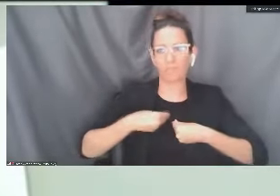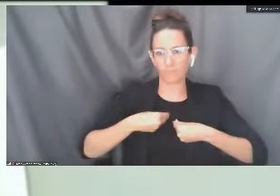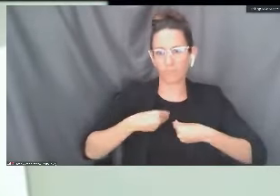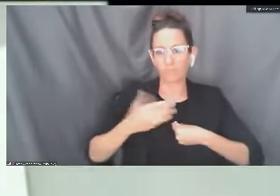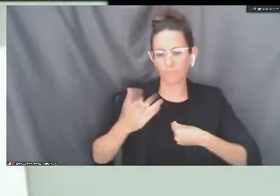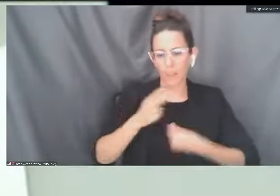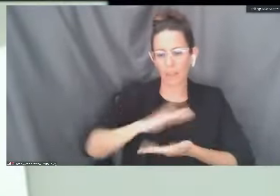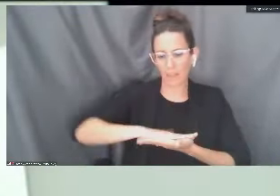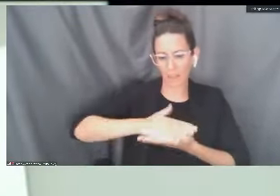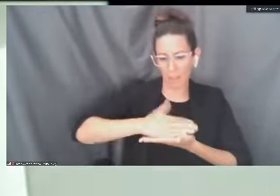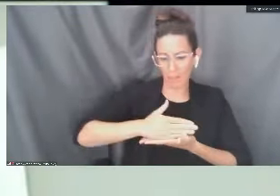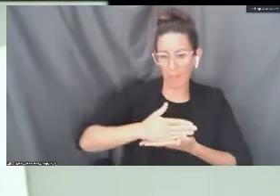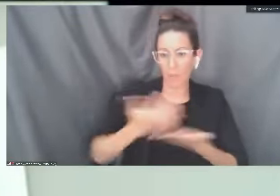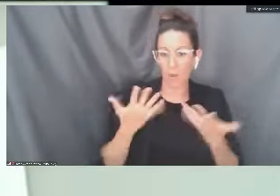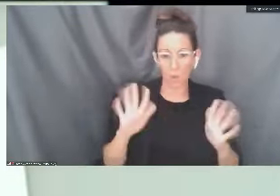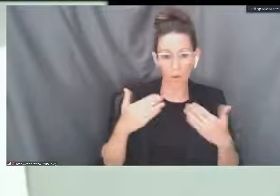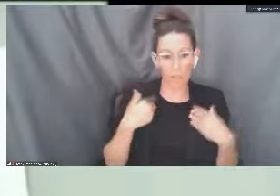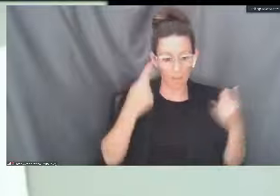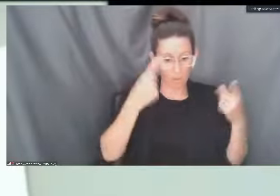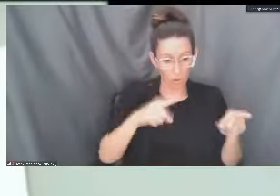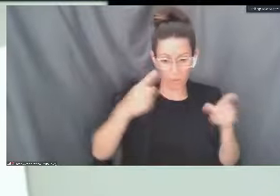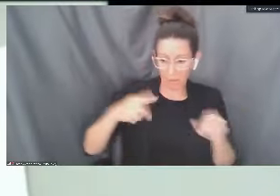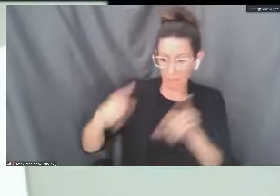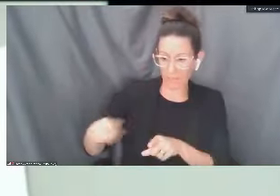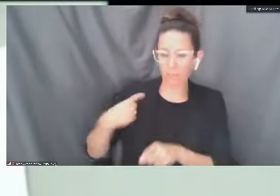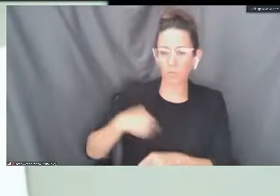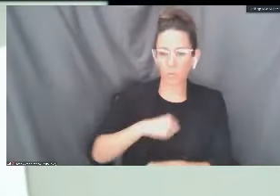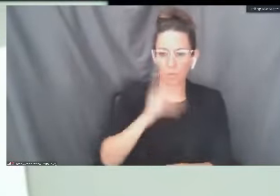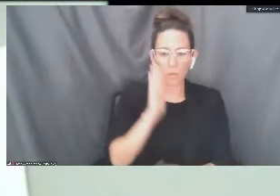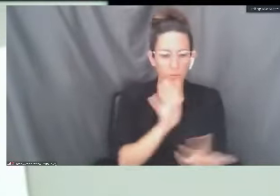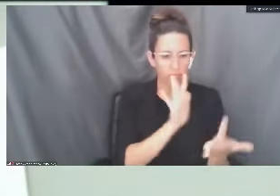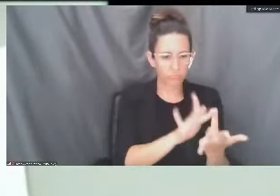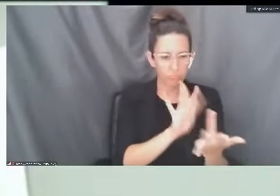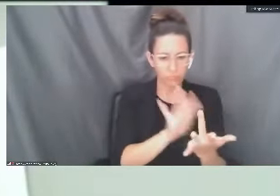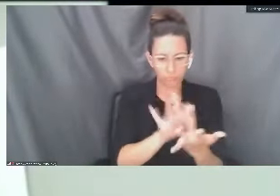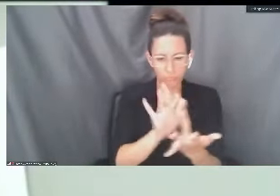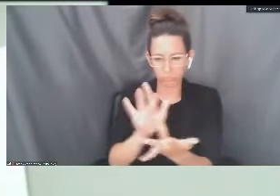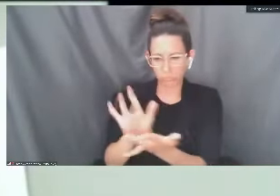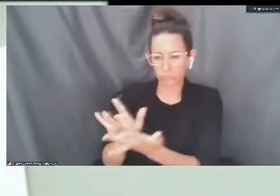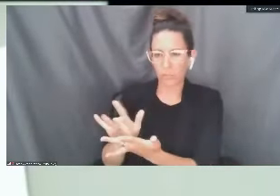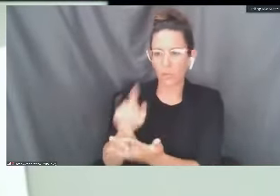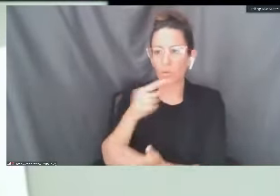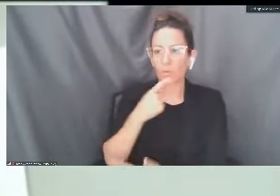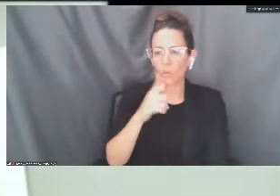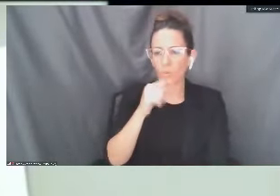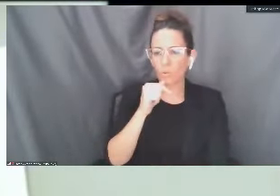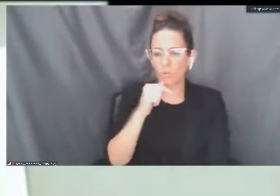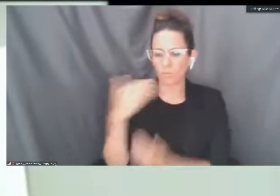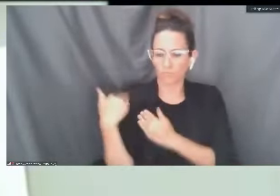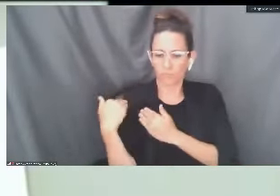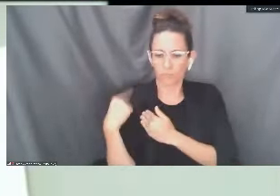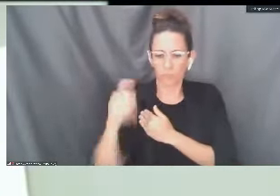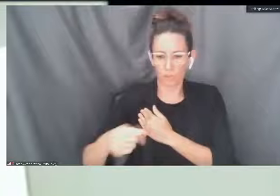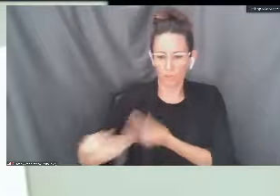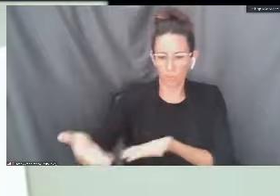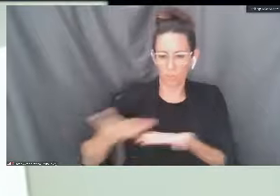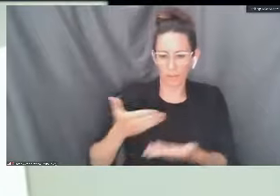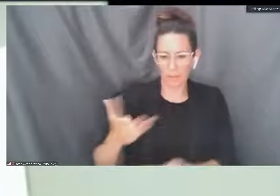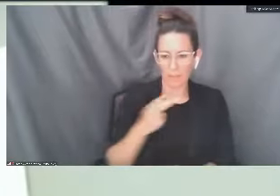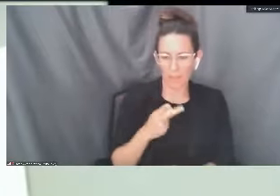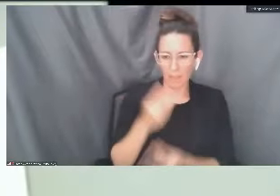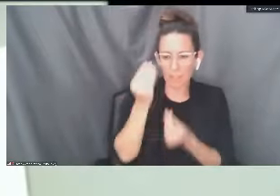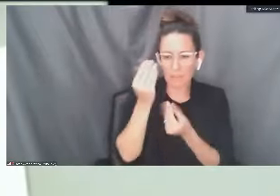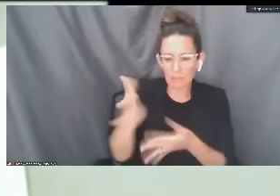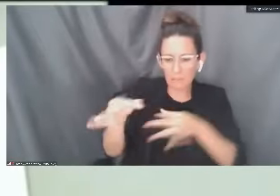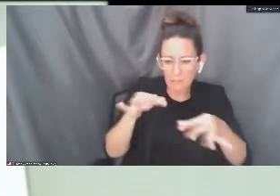And since we have student agreements that have been completed, we will contact all the students who are scheduled to return the laptop and inform them of the